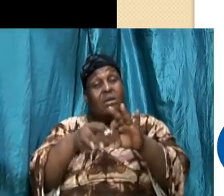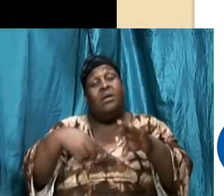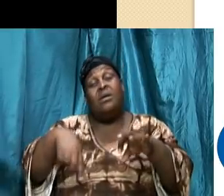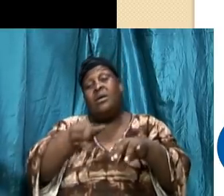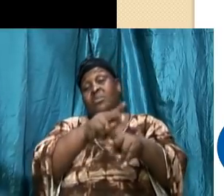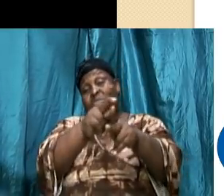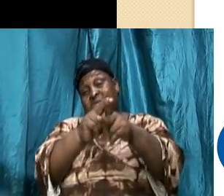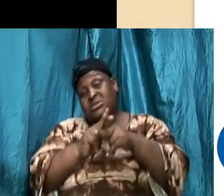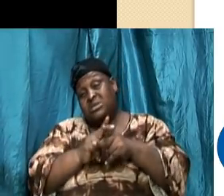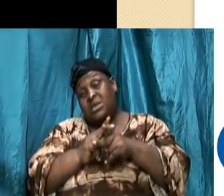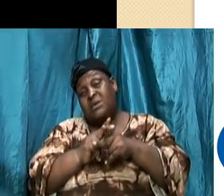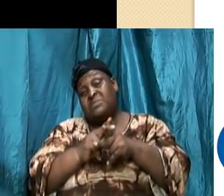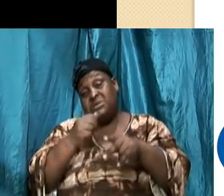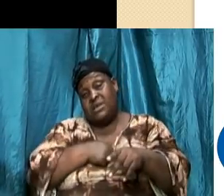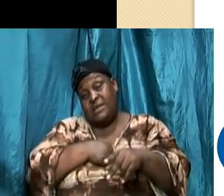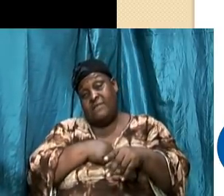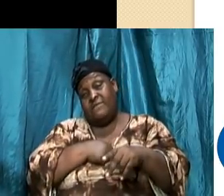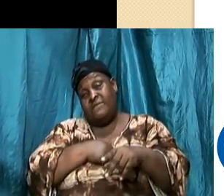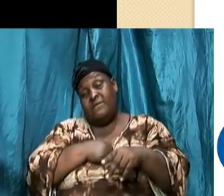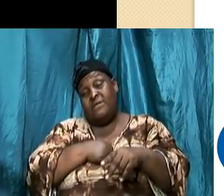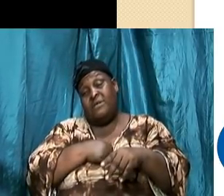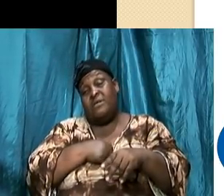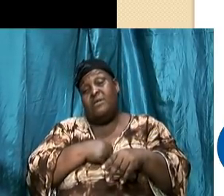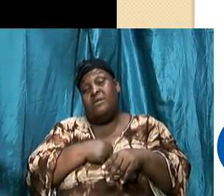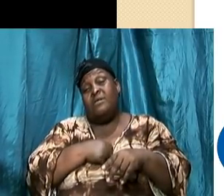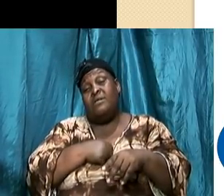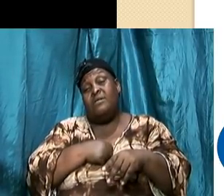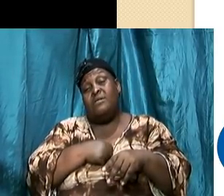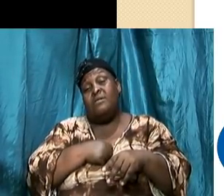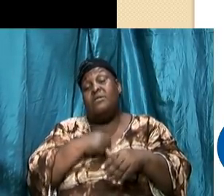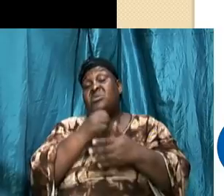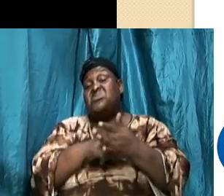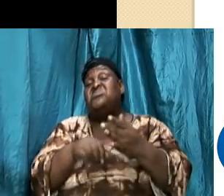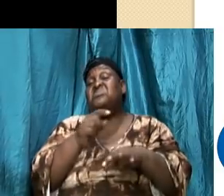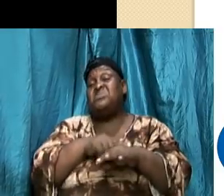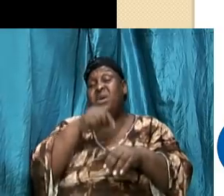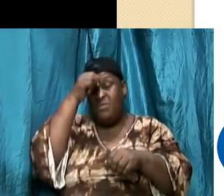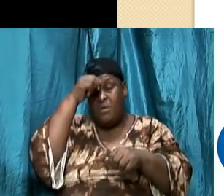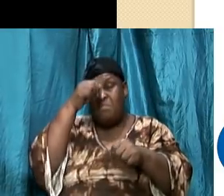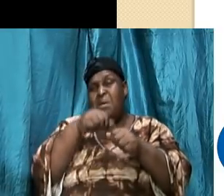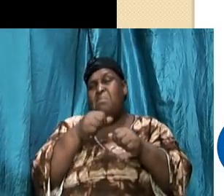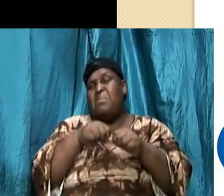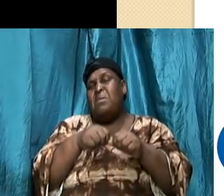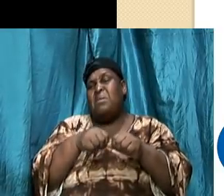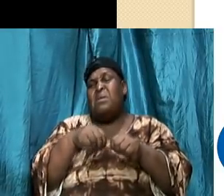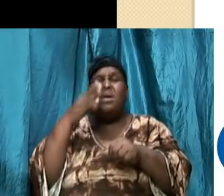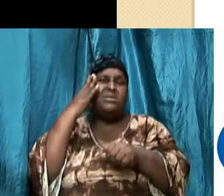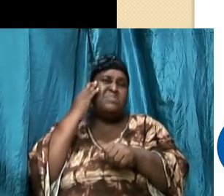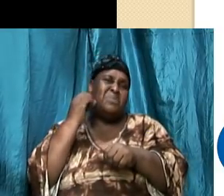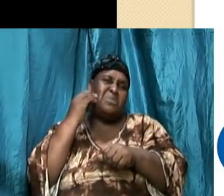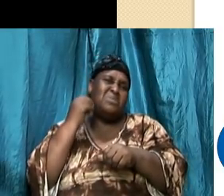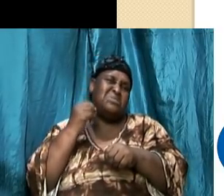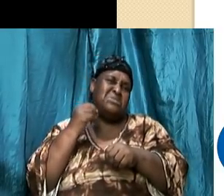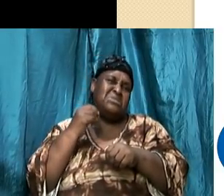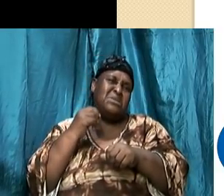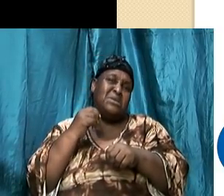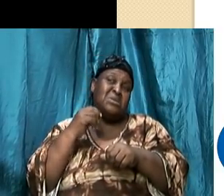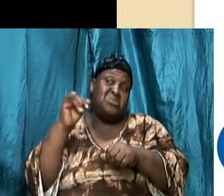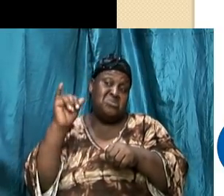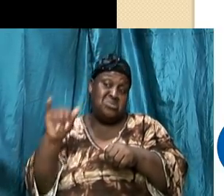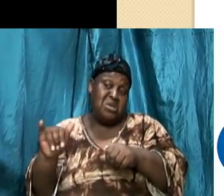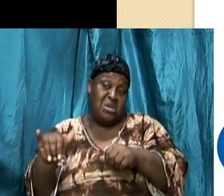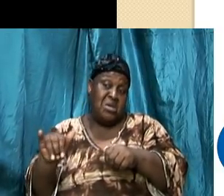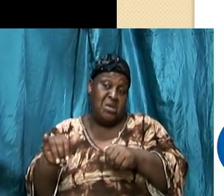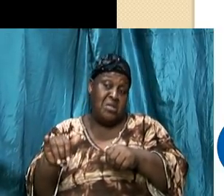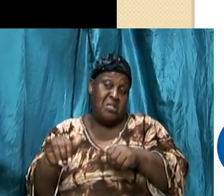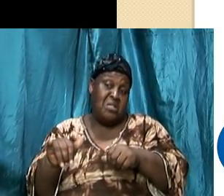keep ourselves a certain way sometimes we remember terrible experience that happened before we knew the Lord they still dominate us we have